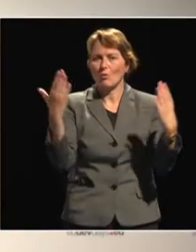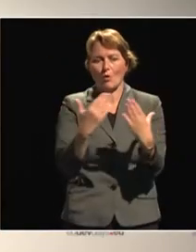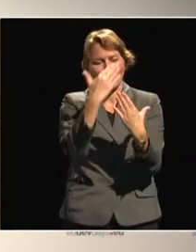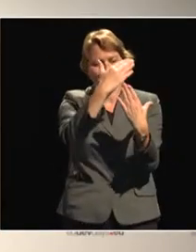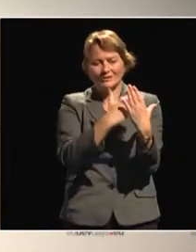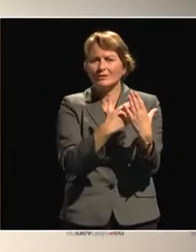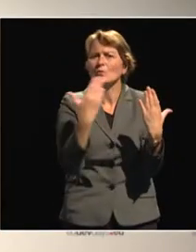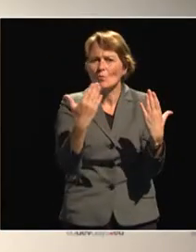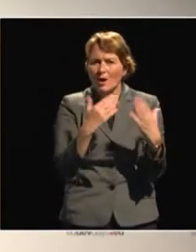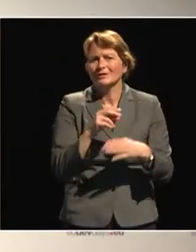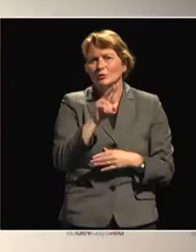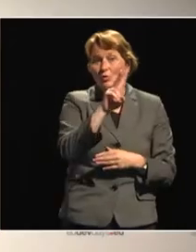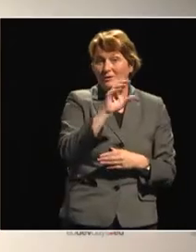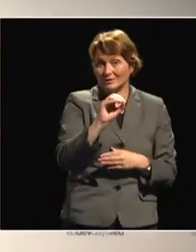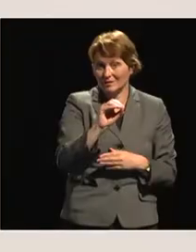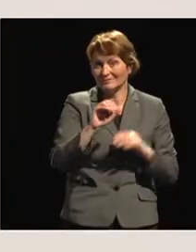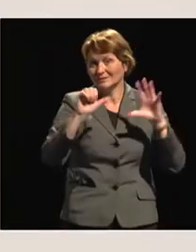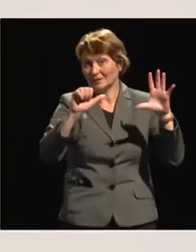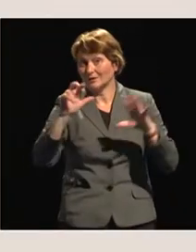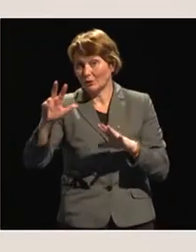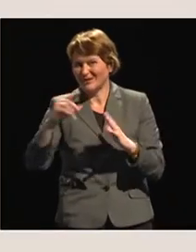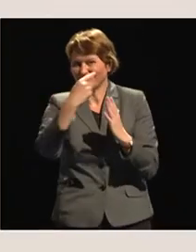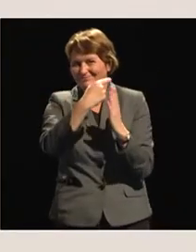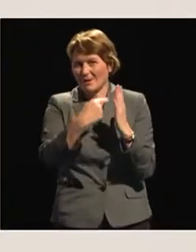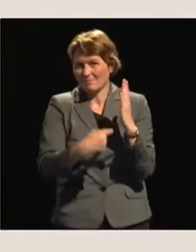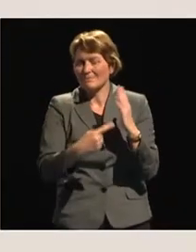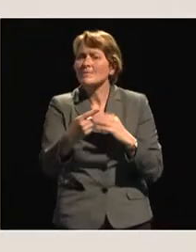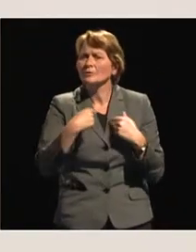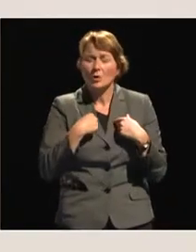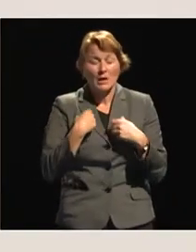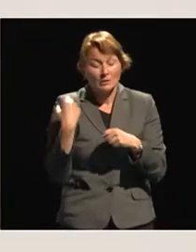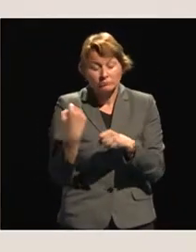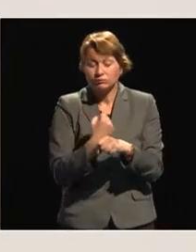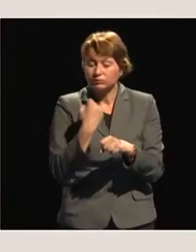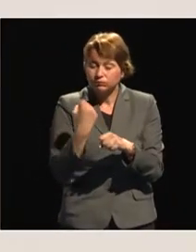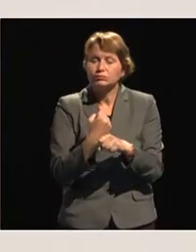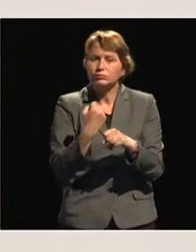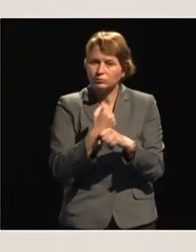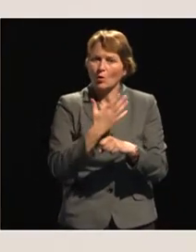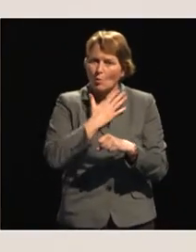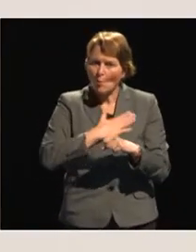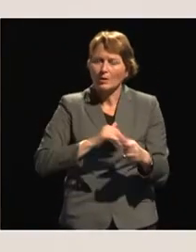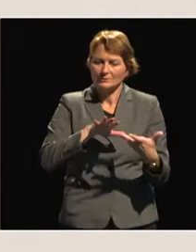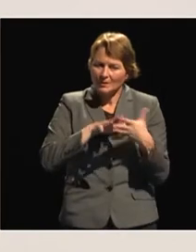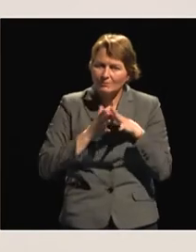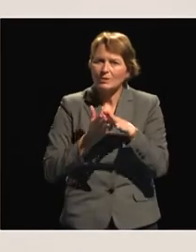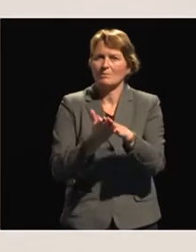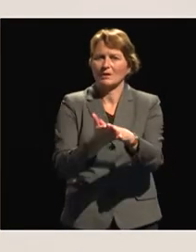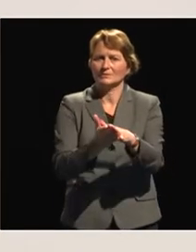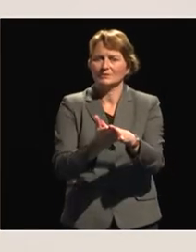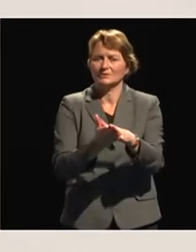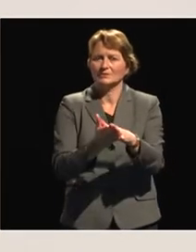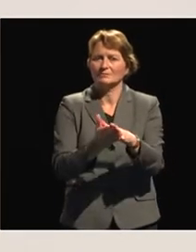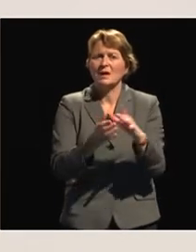2063. And we are really working hard, you know, to implement. We are implementing and a lot